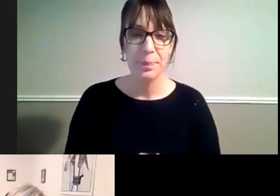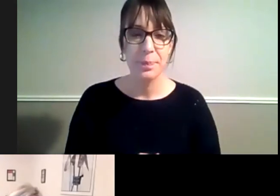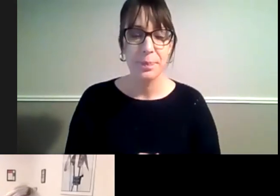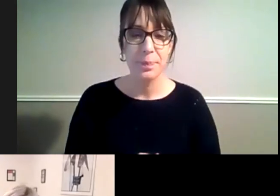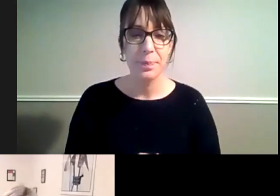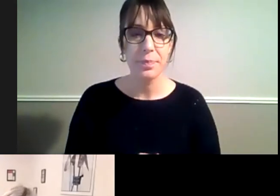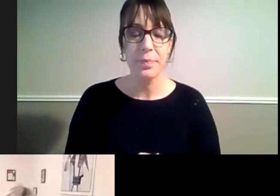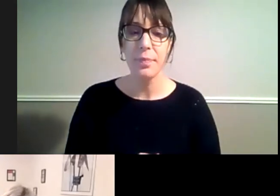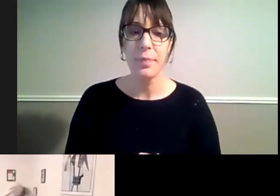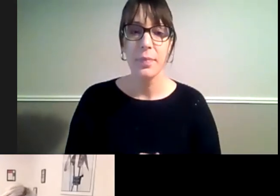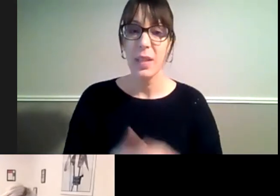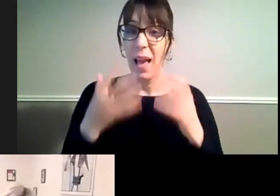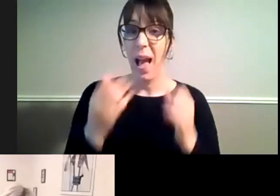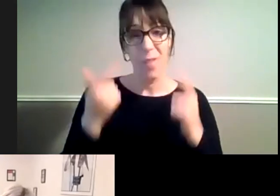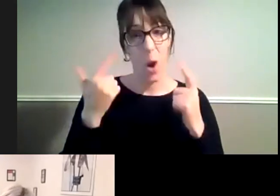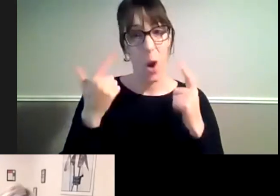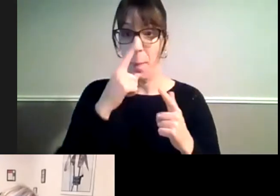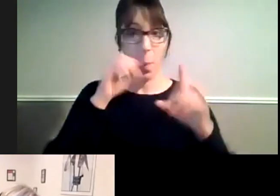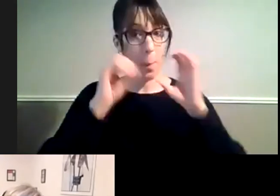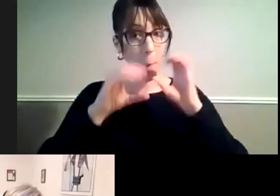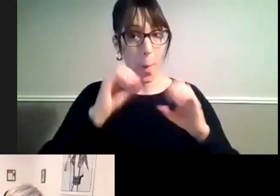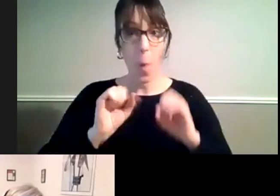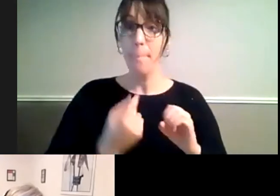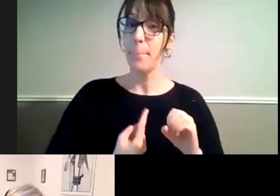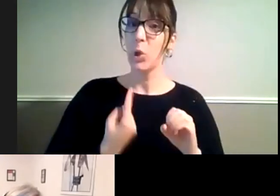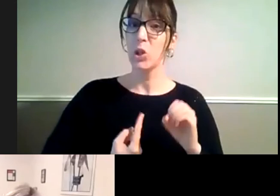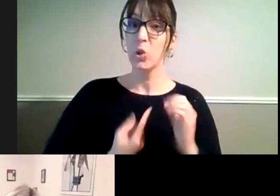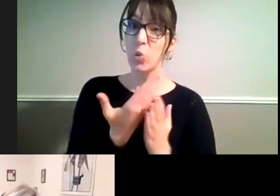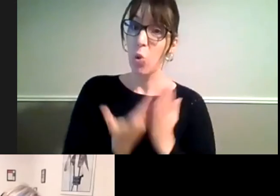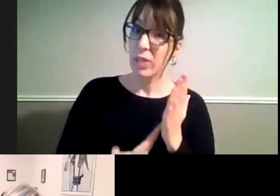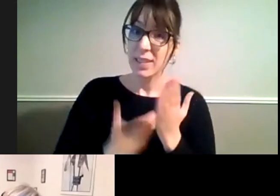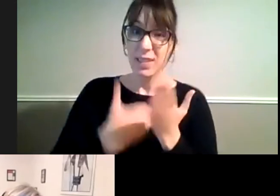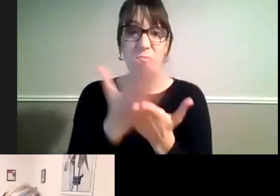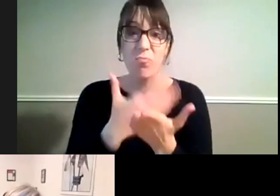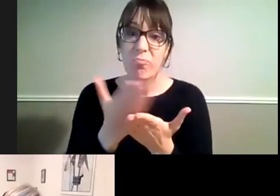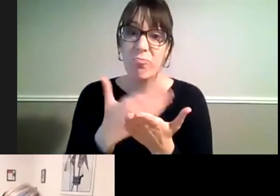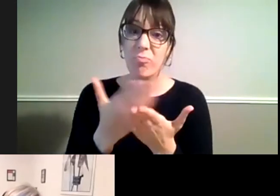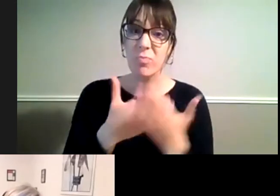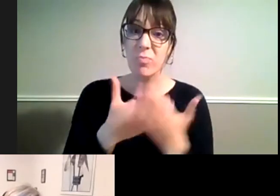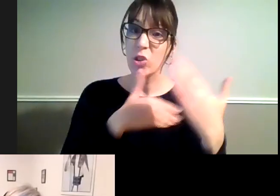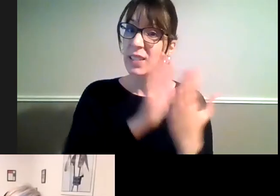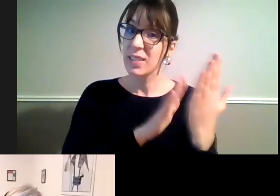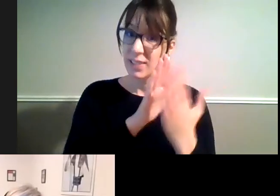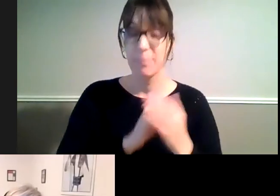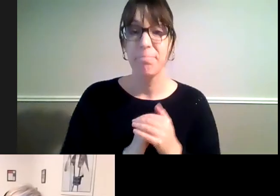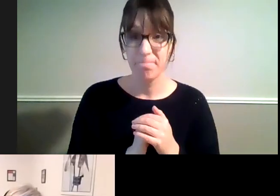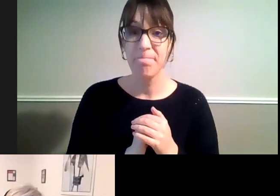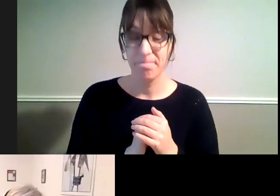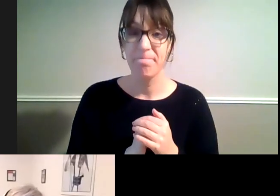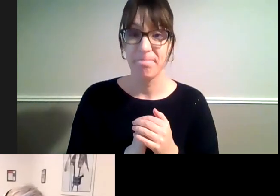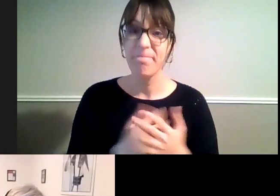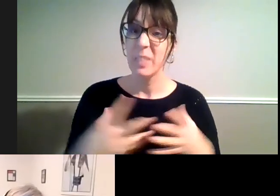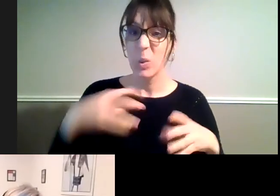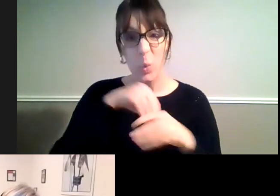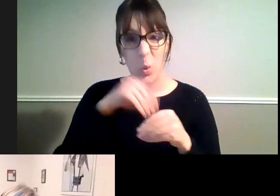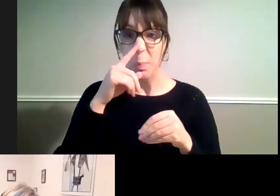There's been a lot of personal stories and shared in the chat as well, including the barriers different people